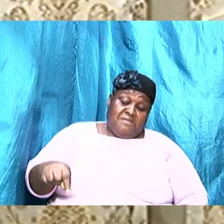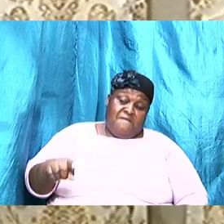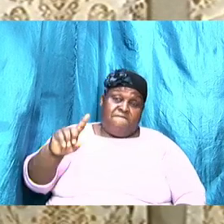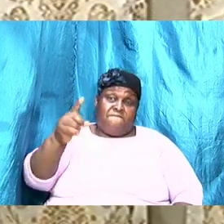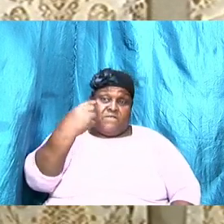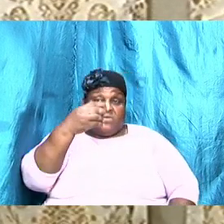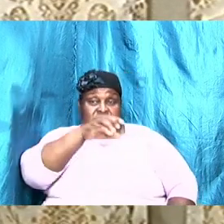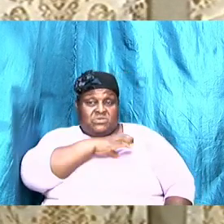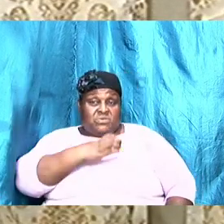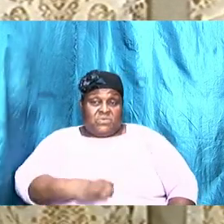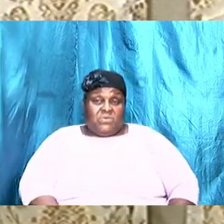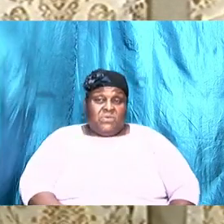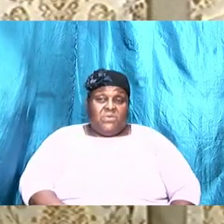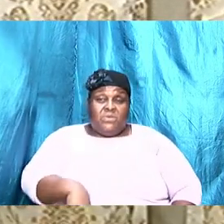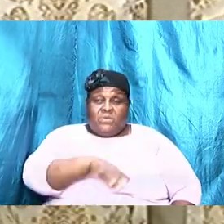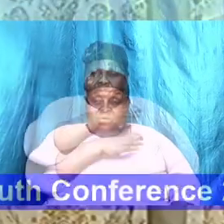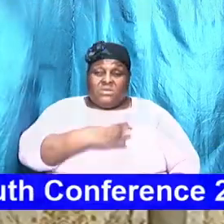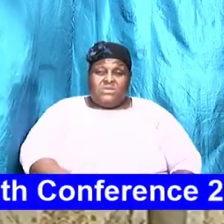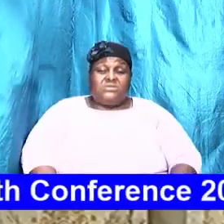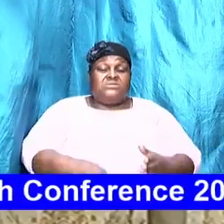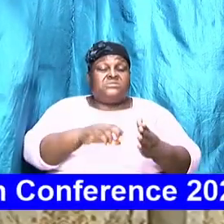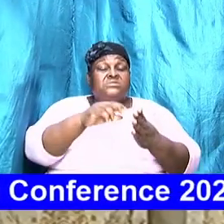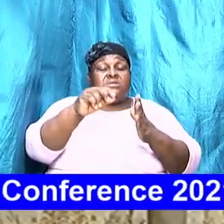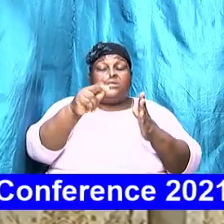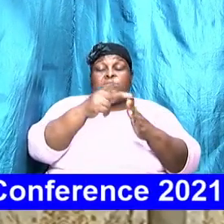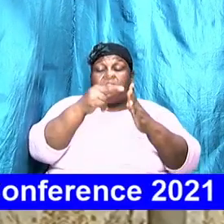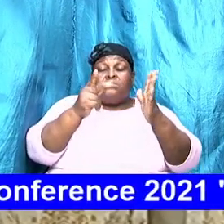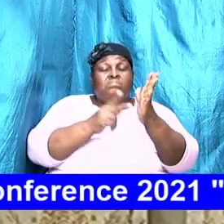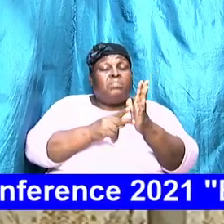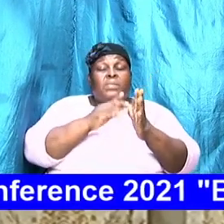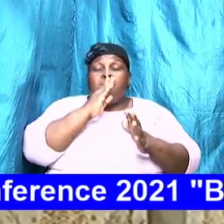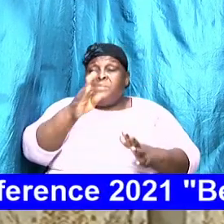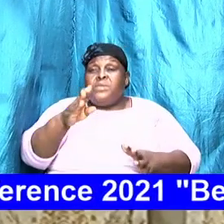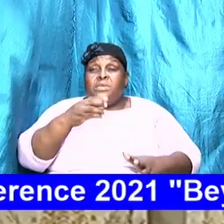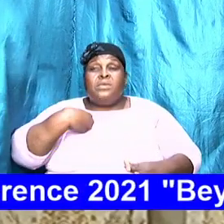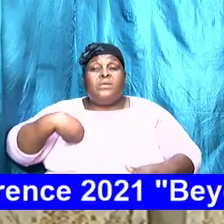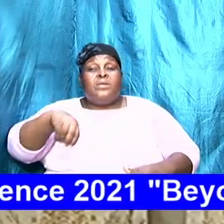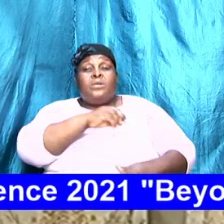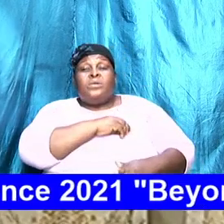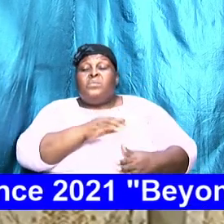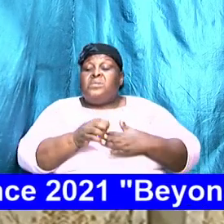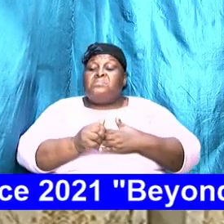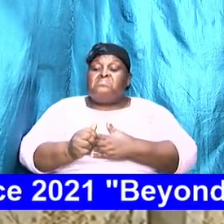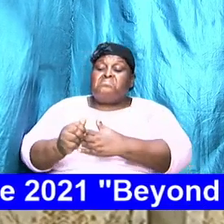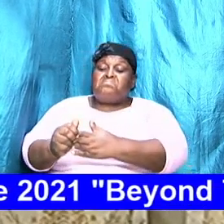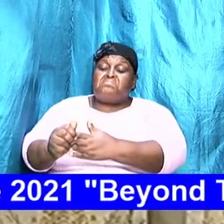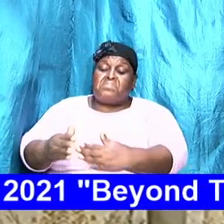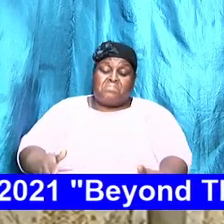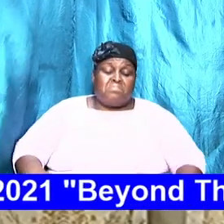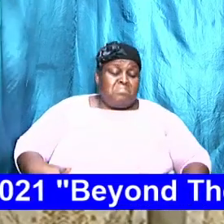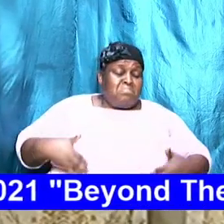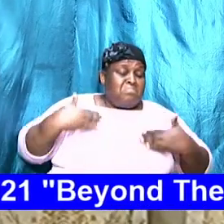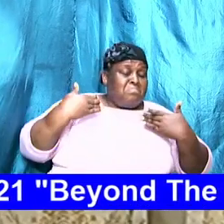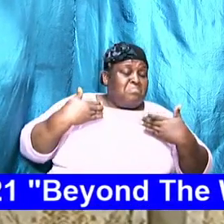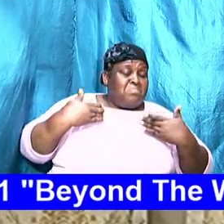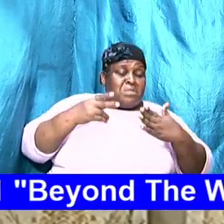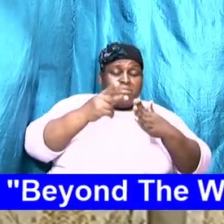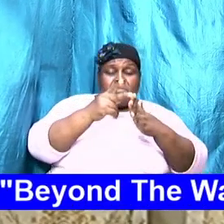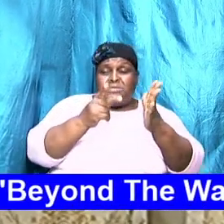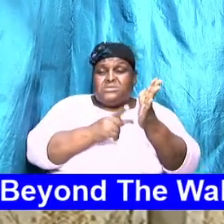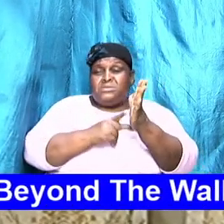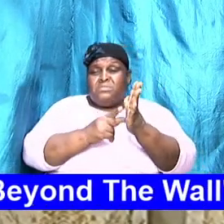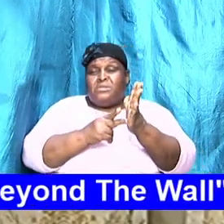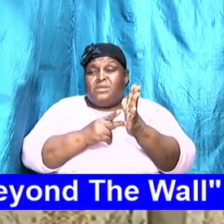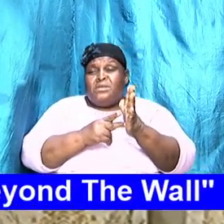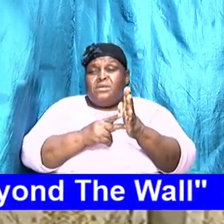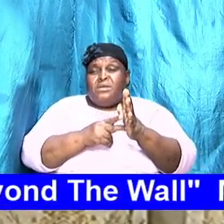And the Christian principle must be our guiding light. And the principles of the